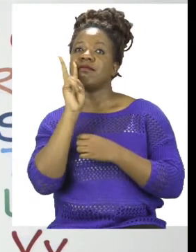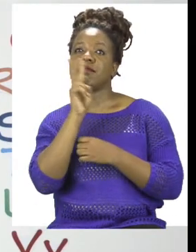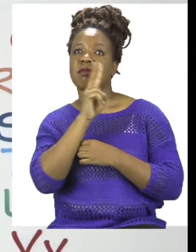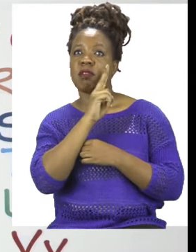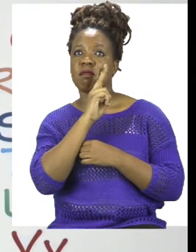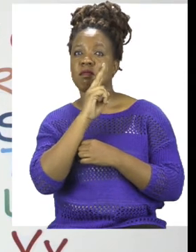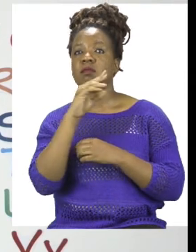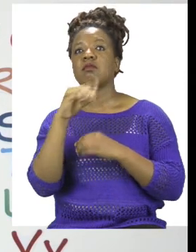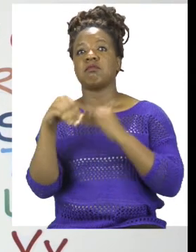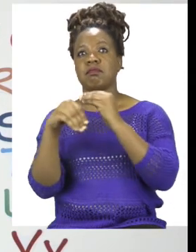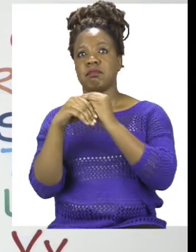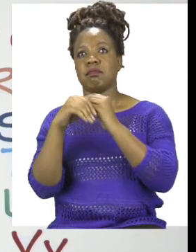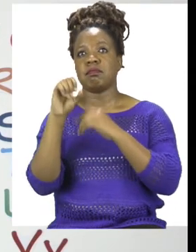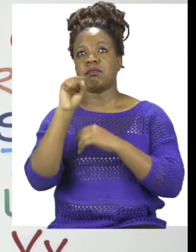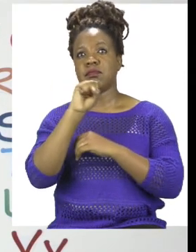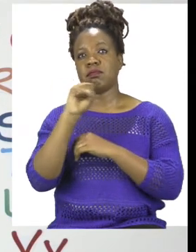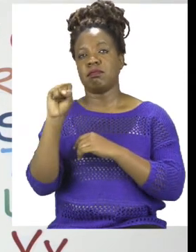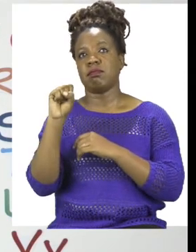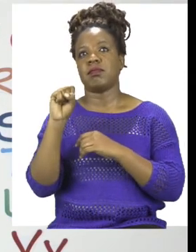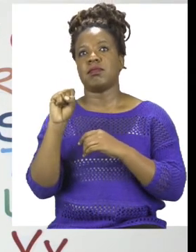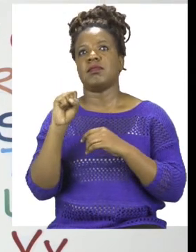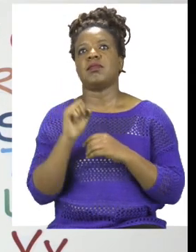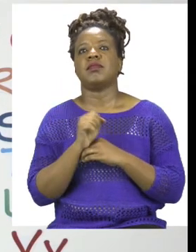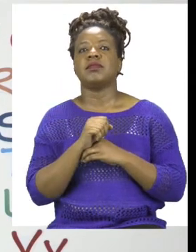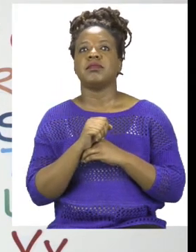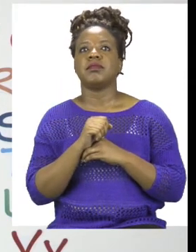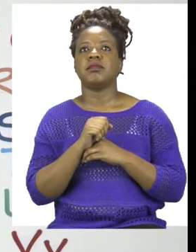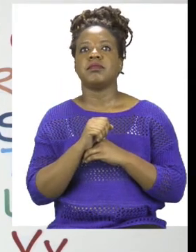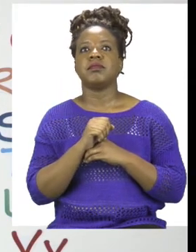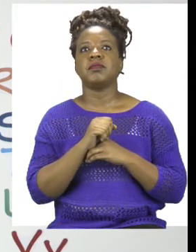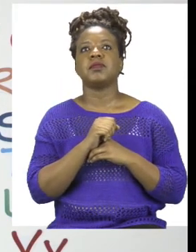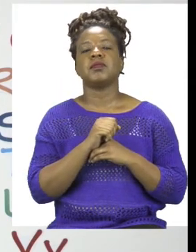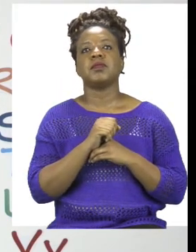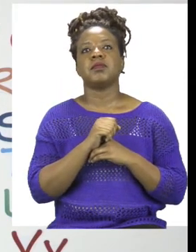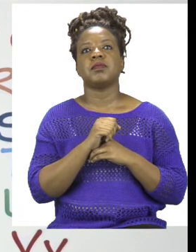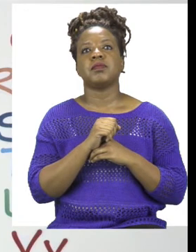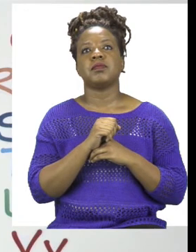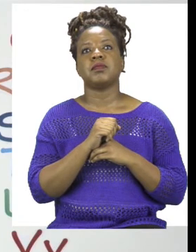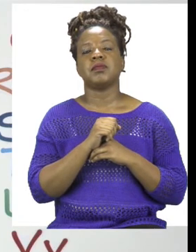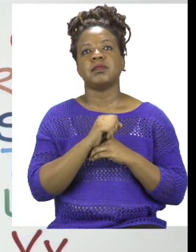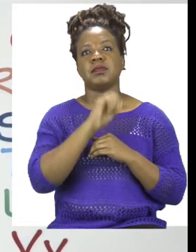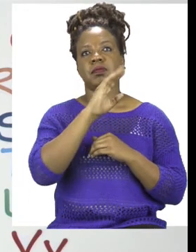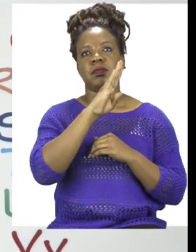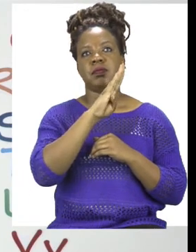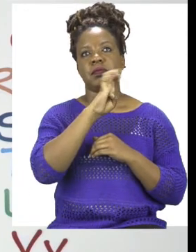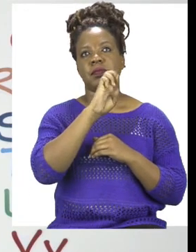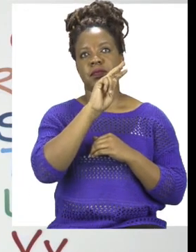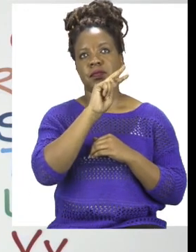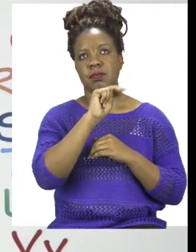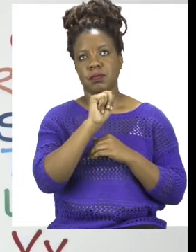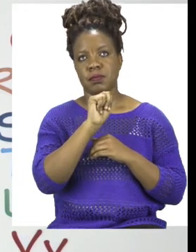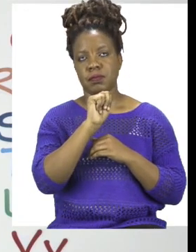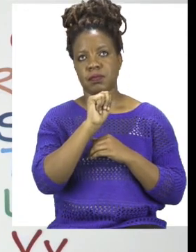say Ben plays soccer. Now if we have a plural